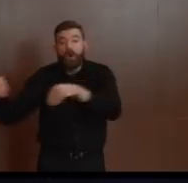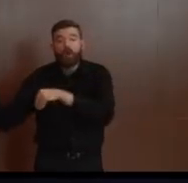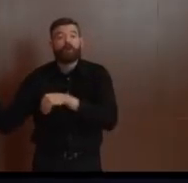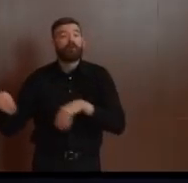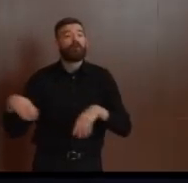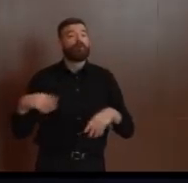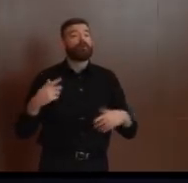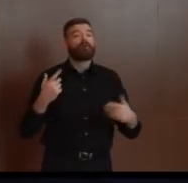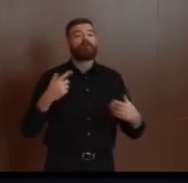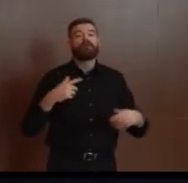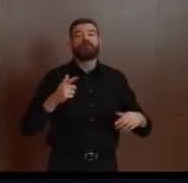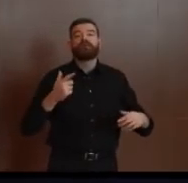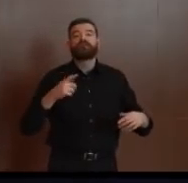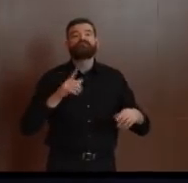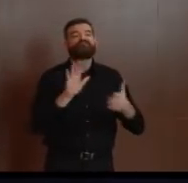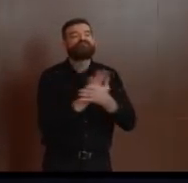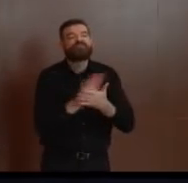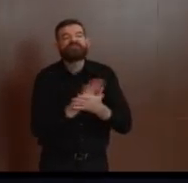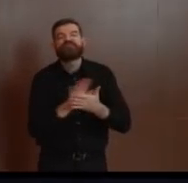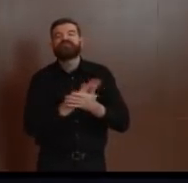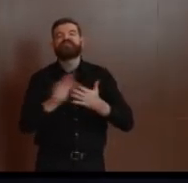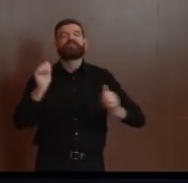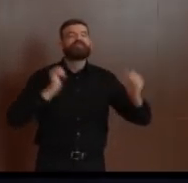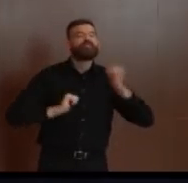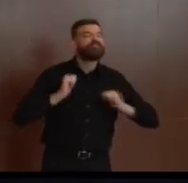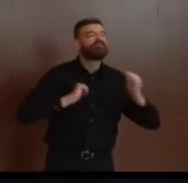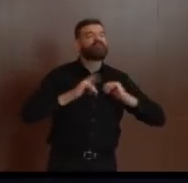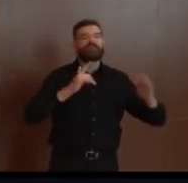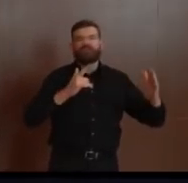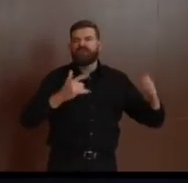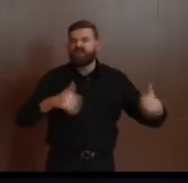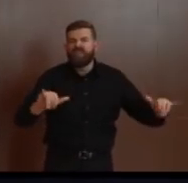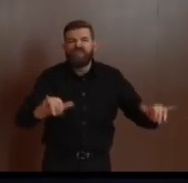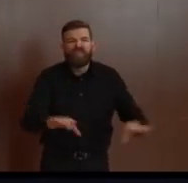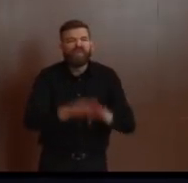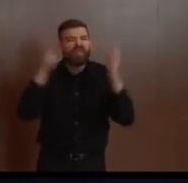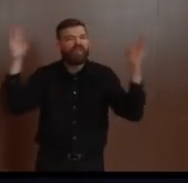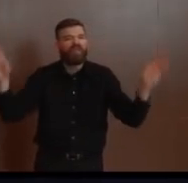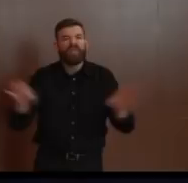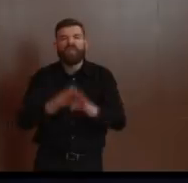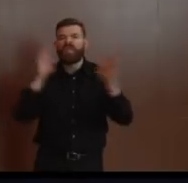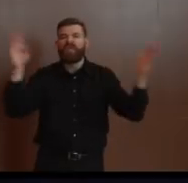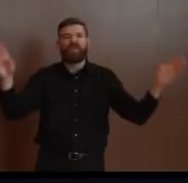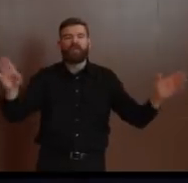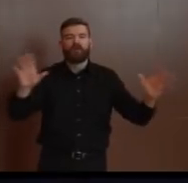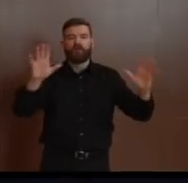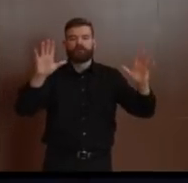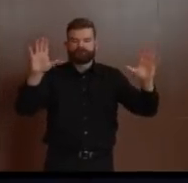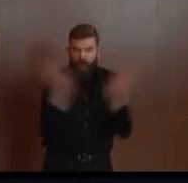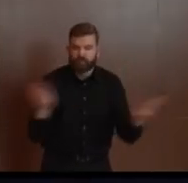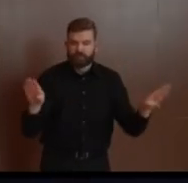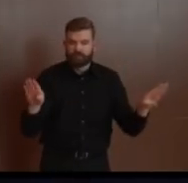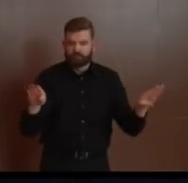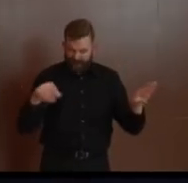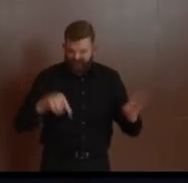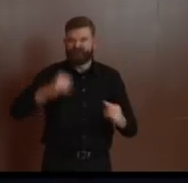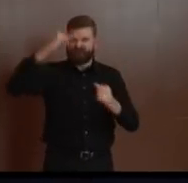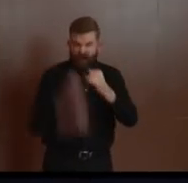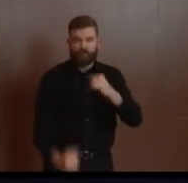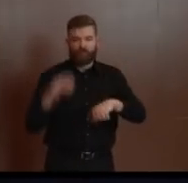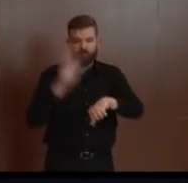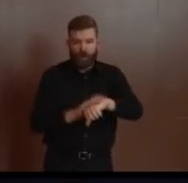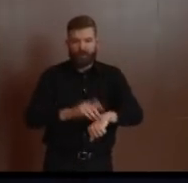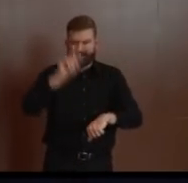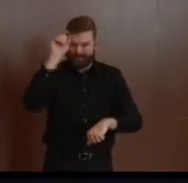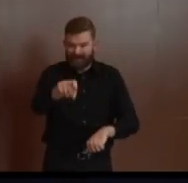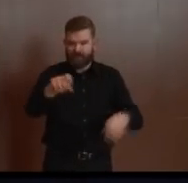serving patrons in your establishment, consider this as your final warning. Your actions are against the law in New Jersey and you